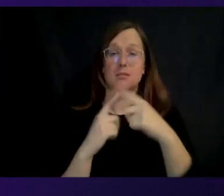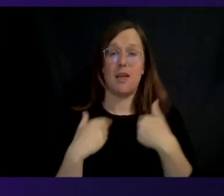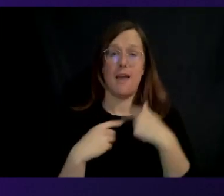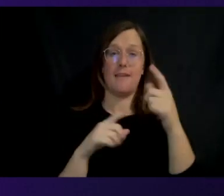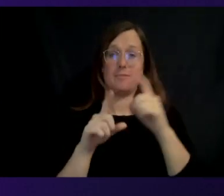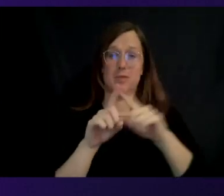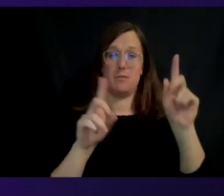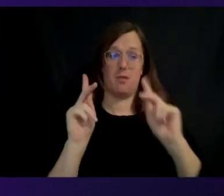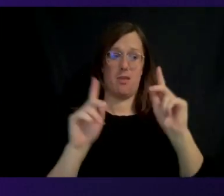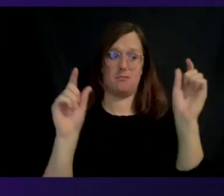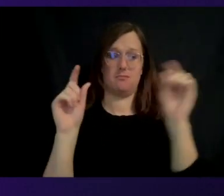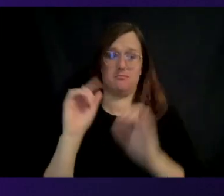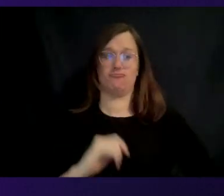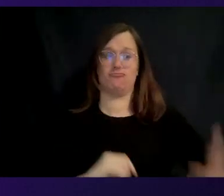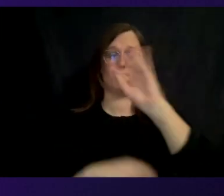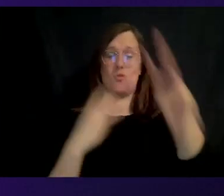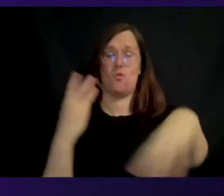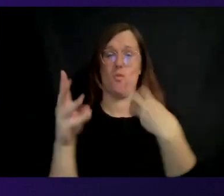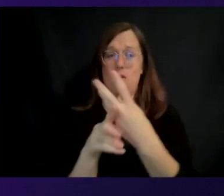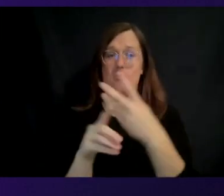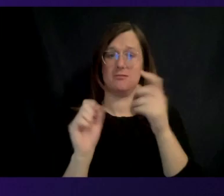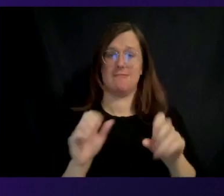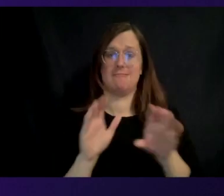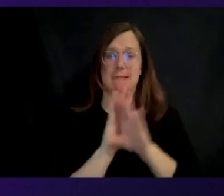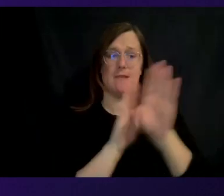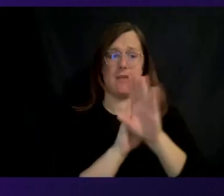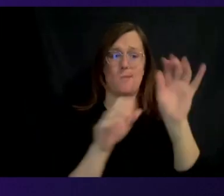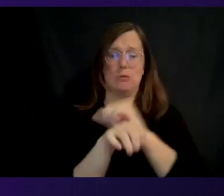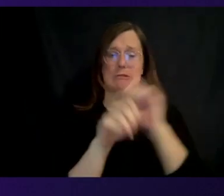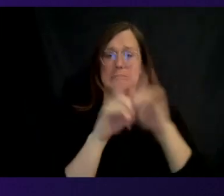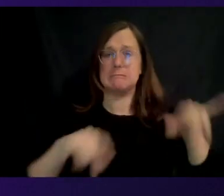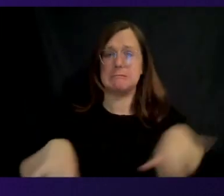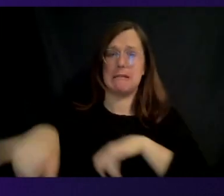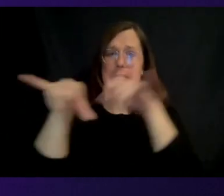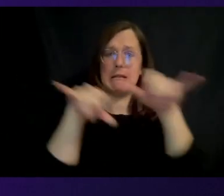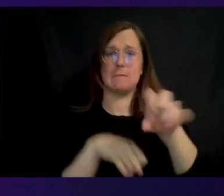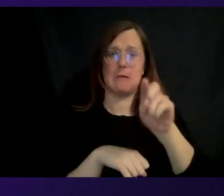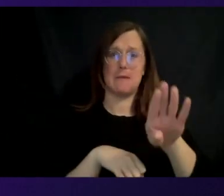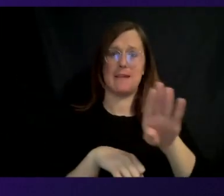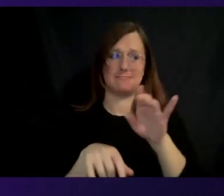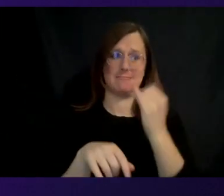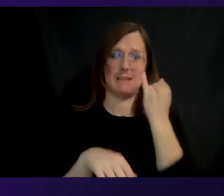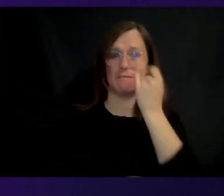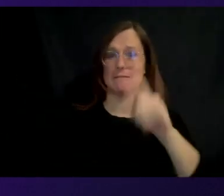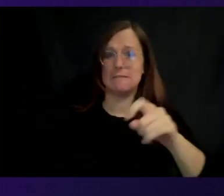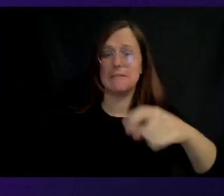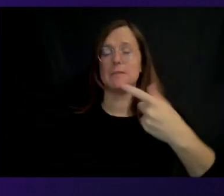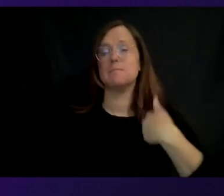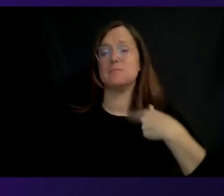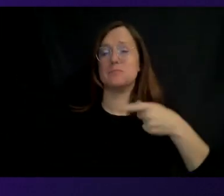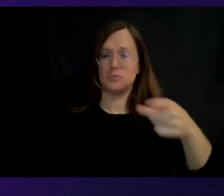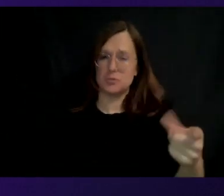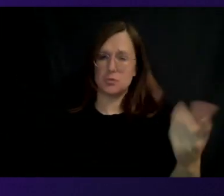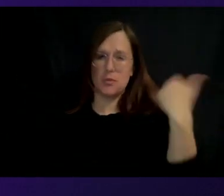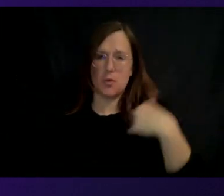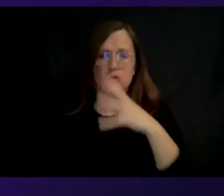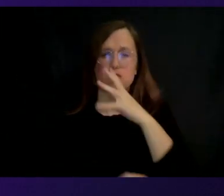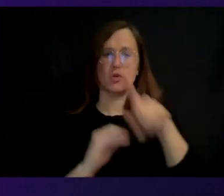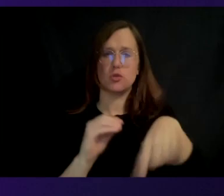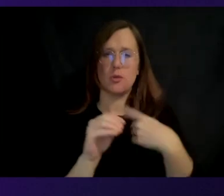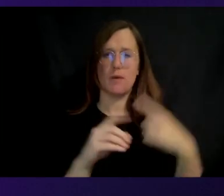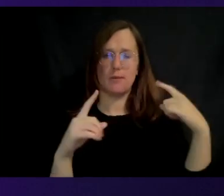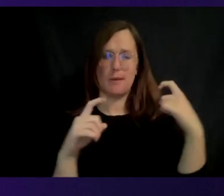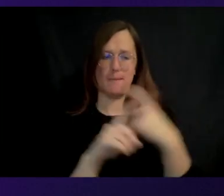everywhere in the world working on the same database as needed. Now, earlier, you spoke about the complexities of power